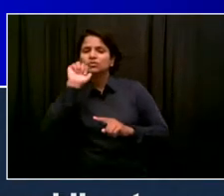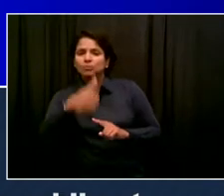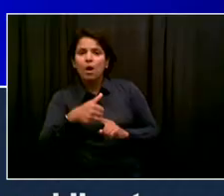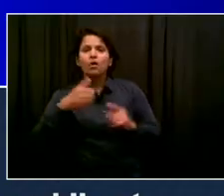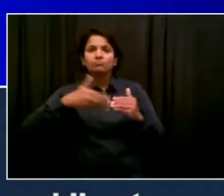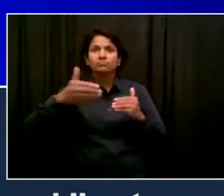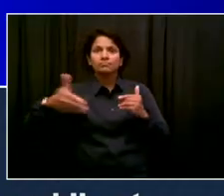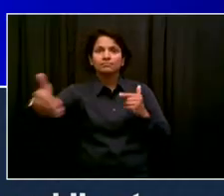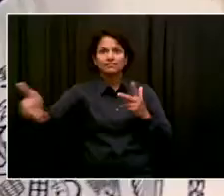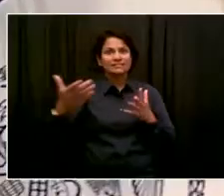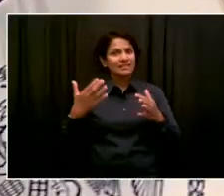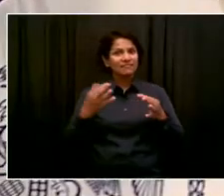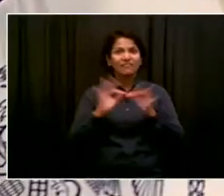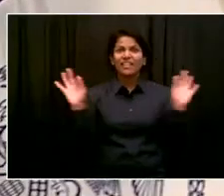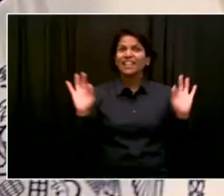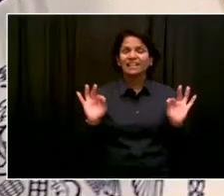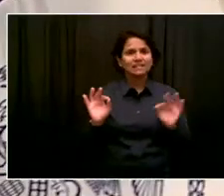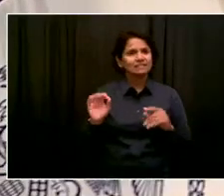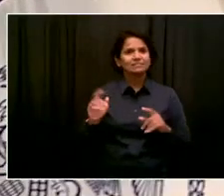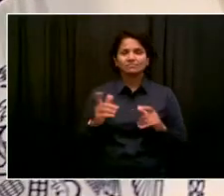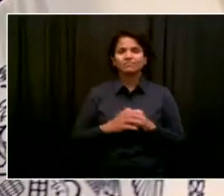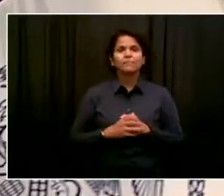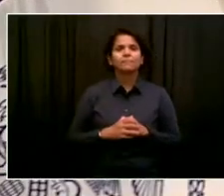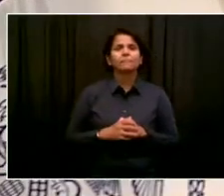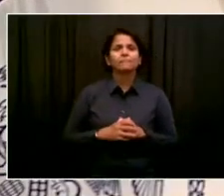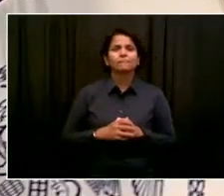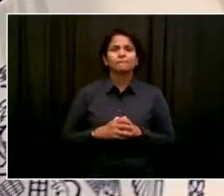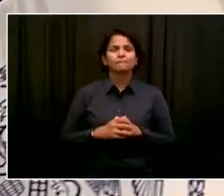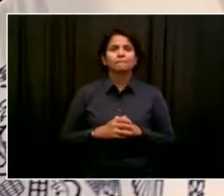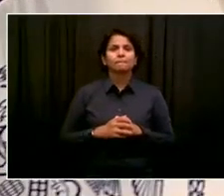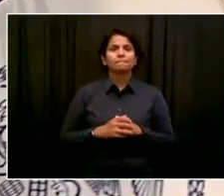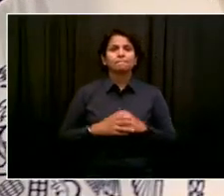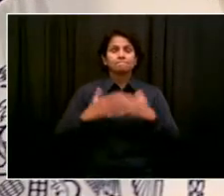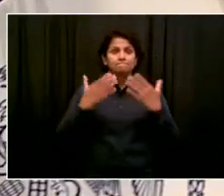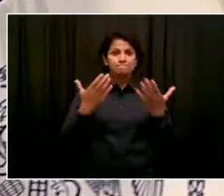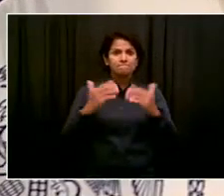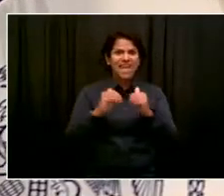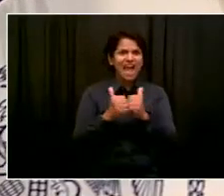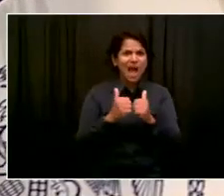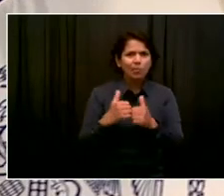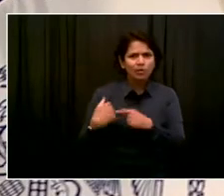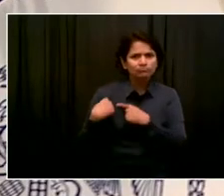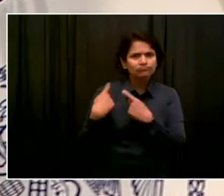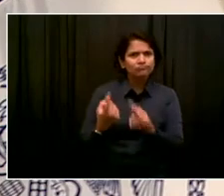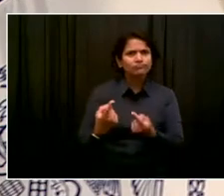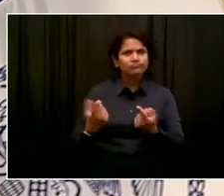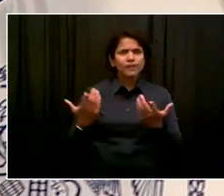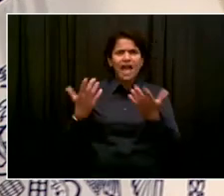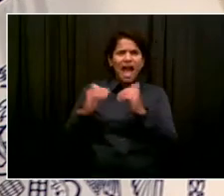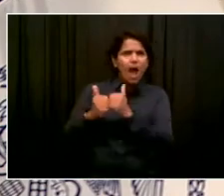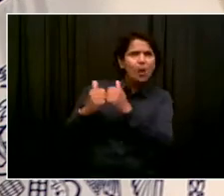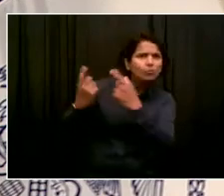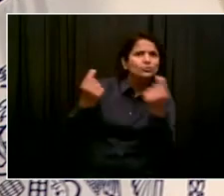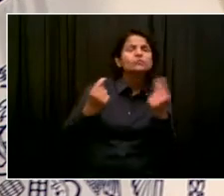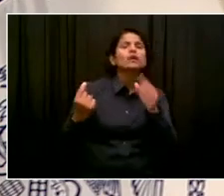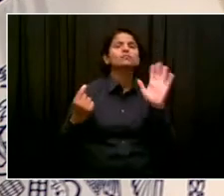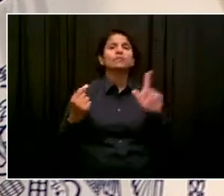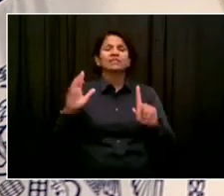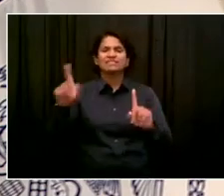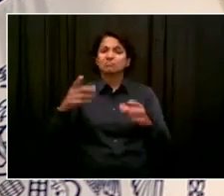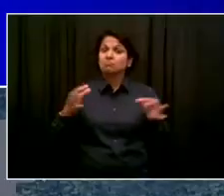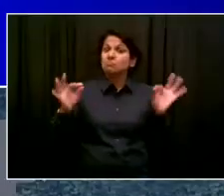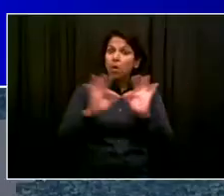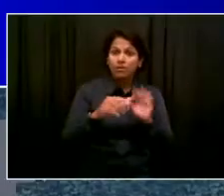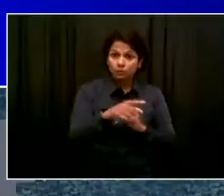Vaccination. That's the whole ballgame. So, we've been talking about throughout the way New York City is holding